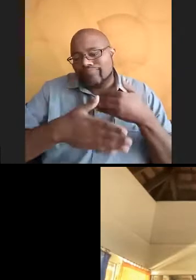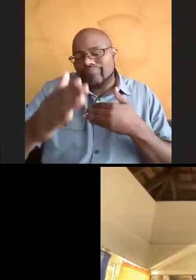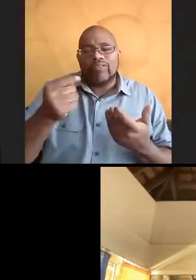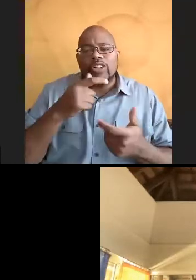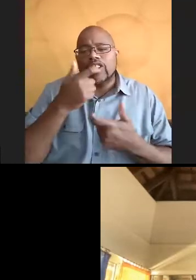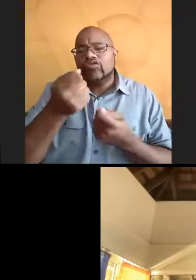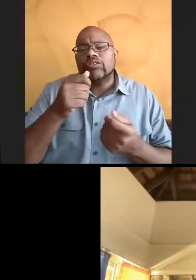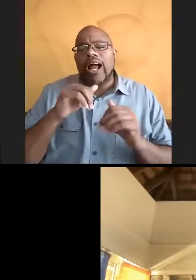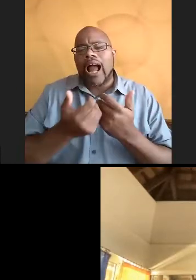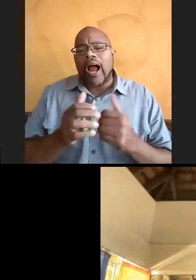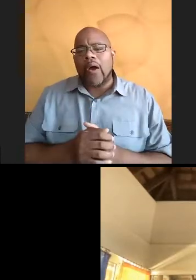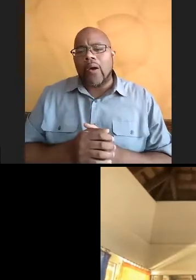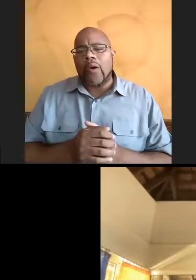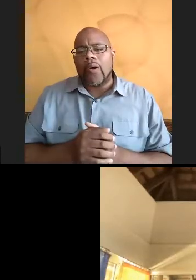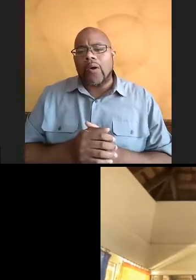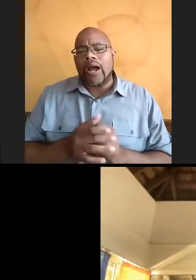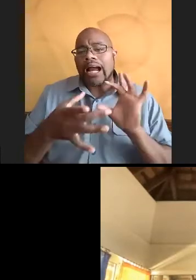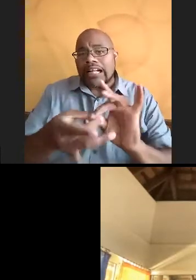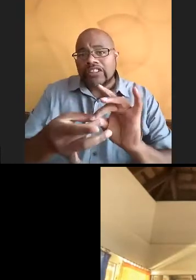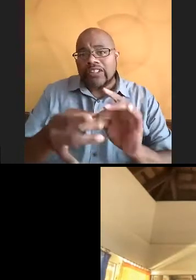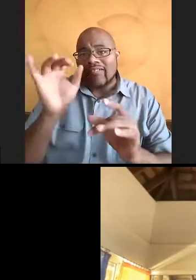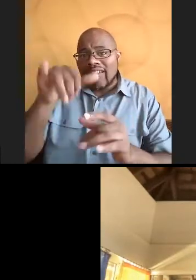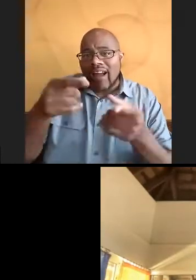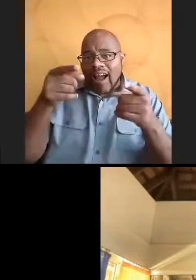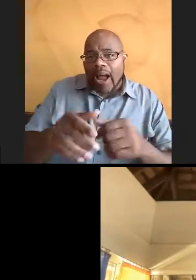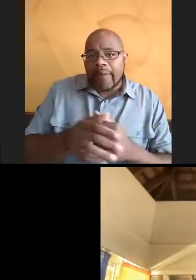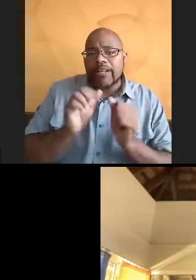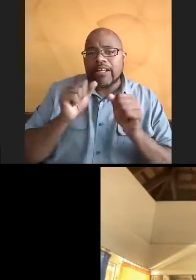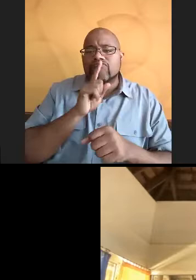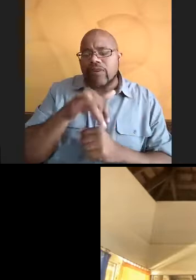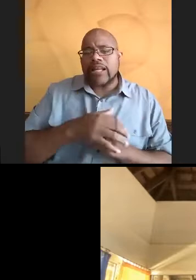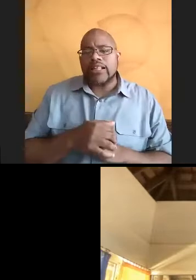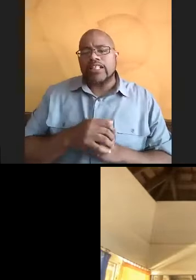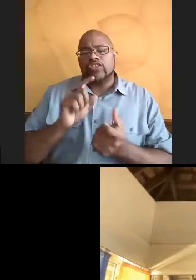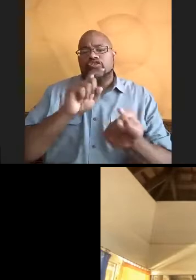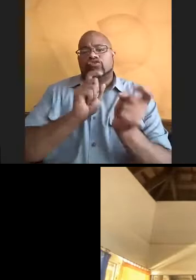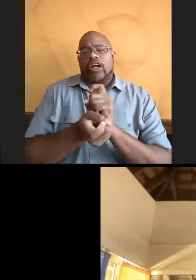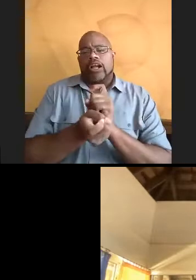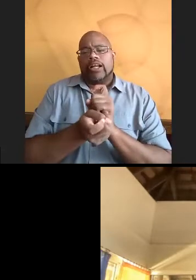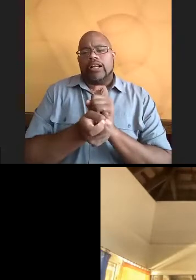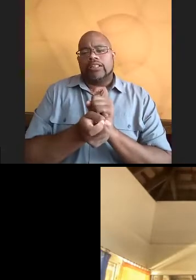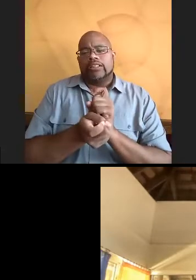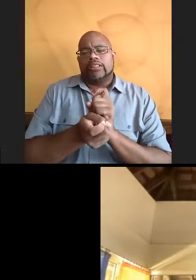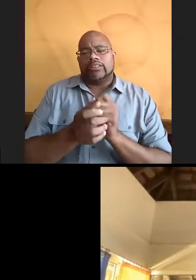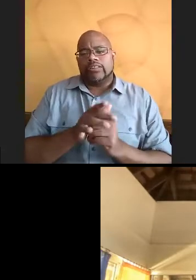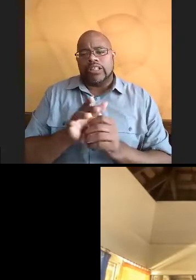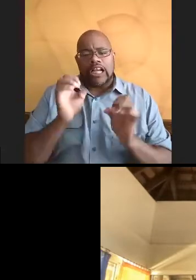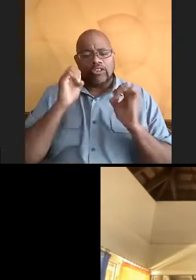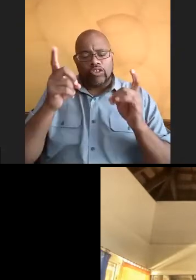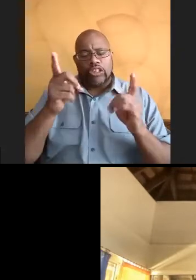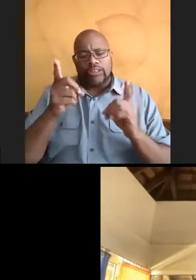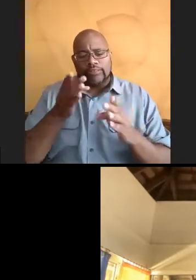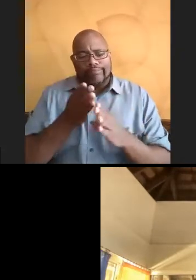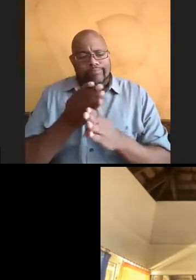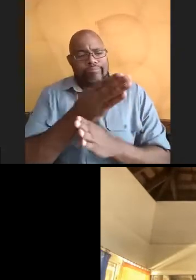interesting how connections like that can really change the educational trajectory.